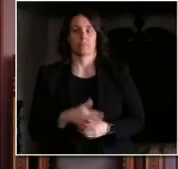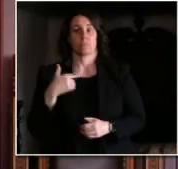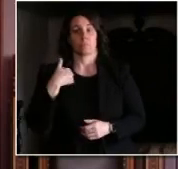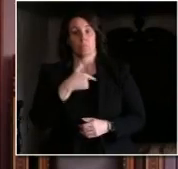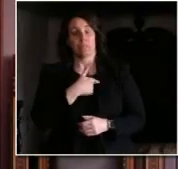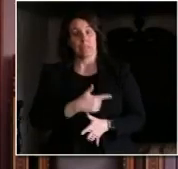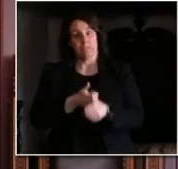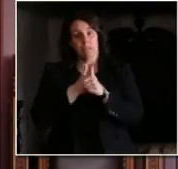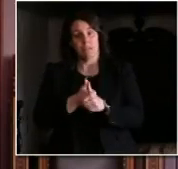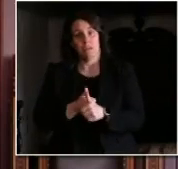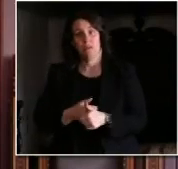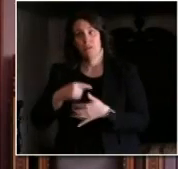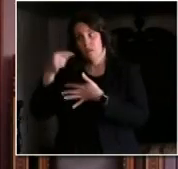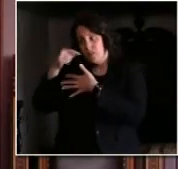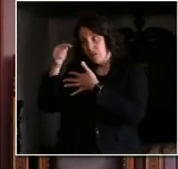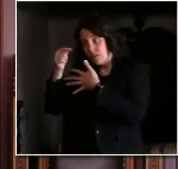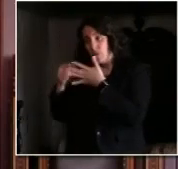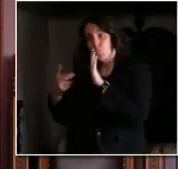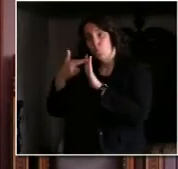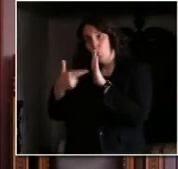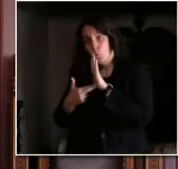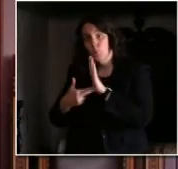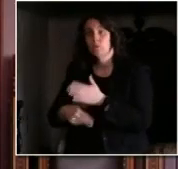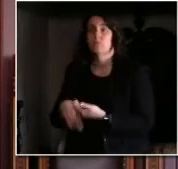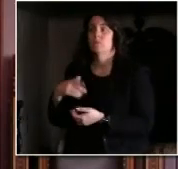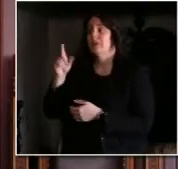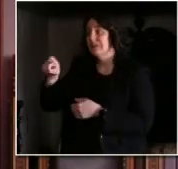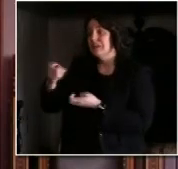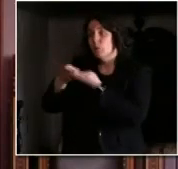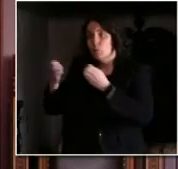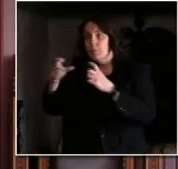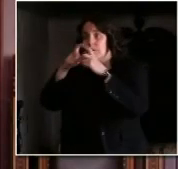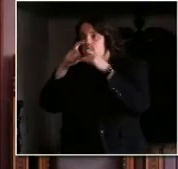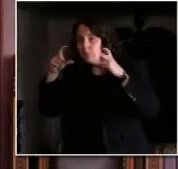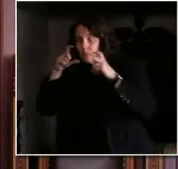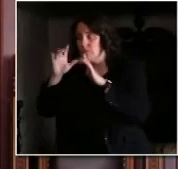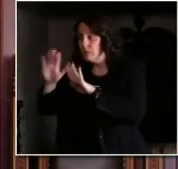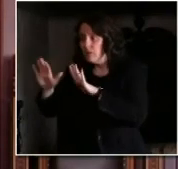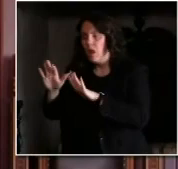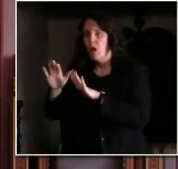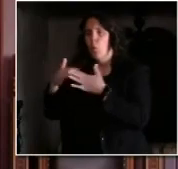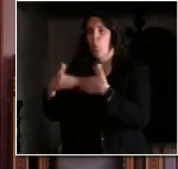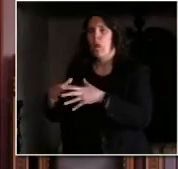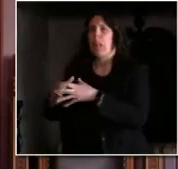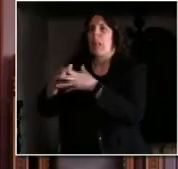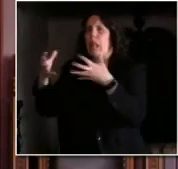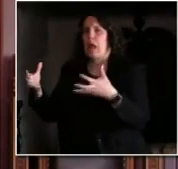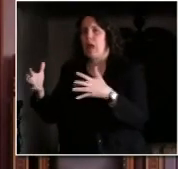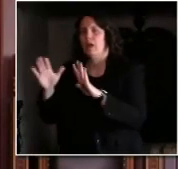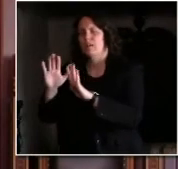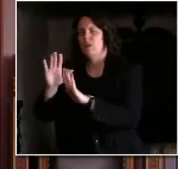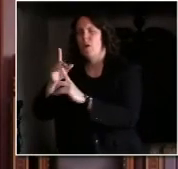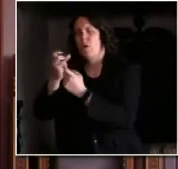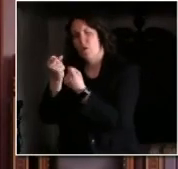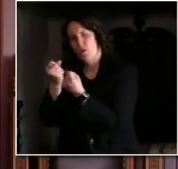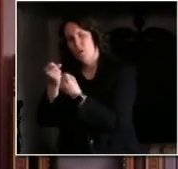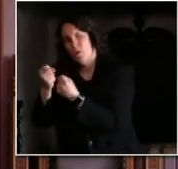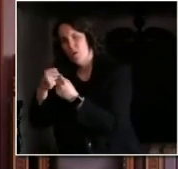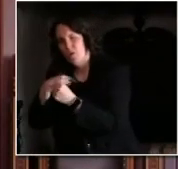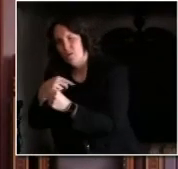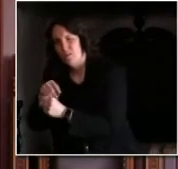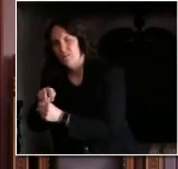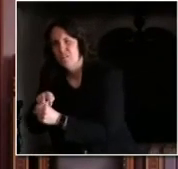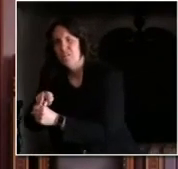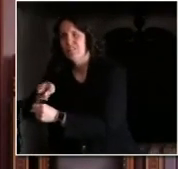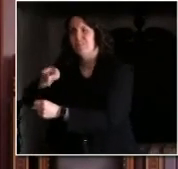also our expectations. The virus still drives a lot of decision